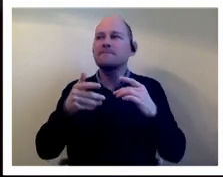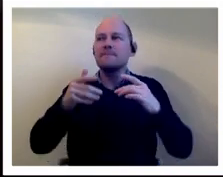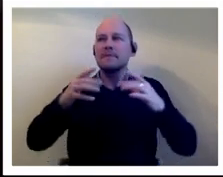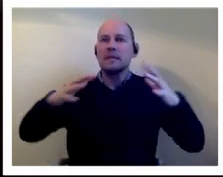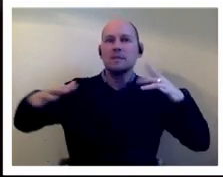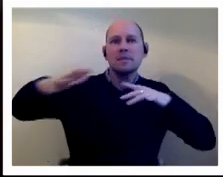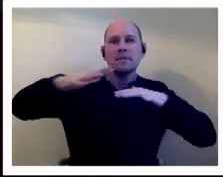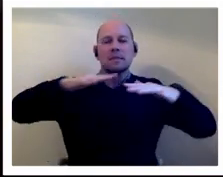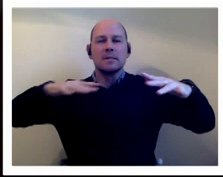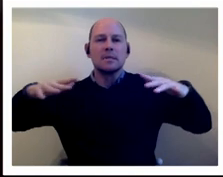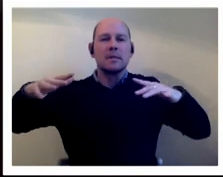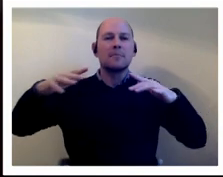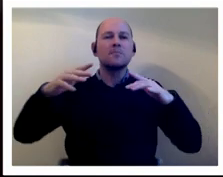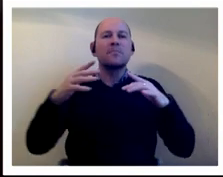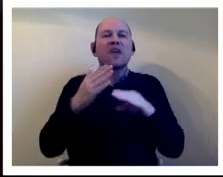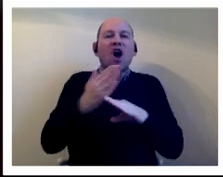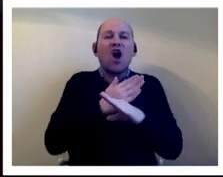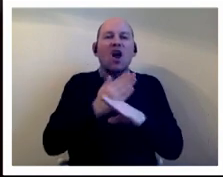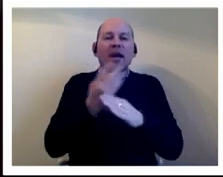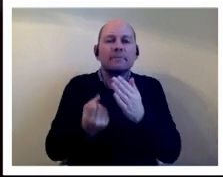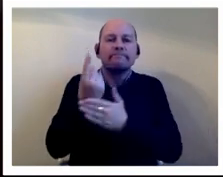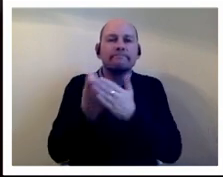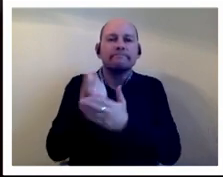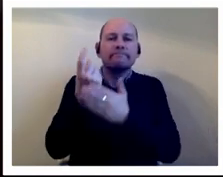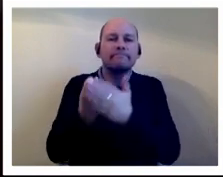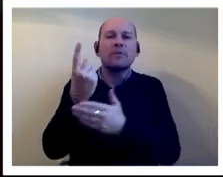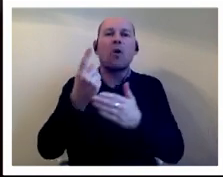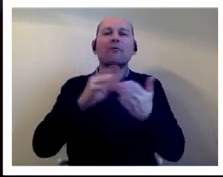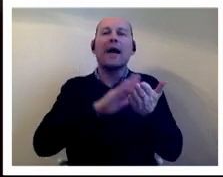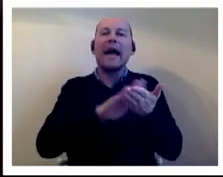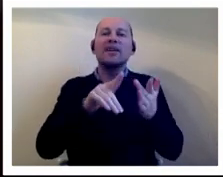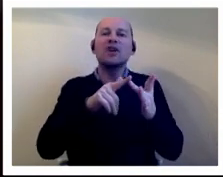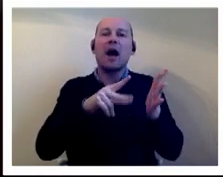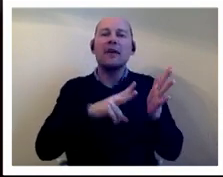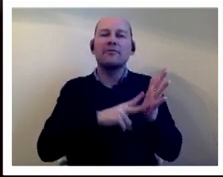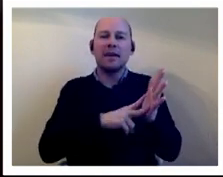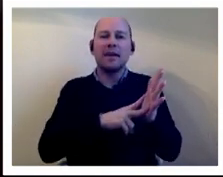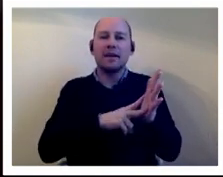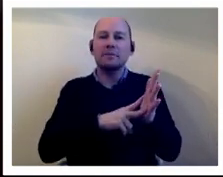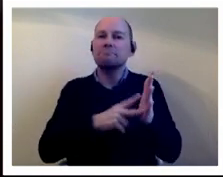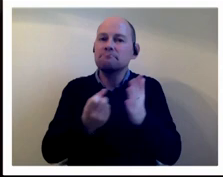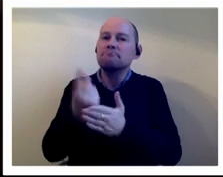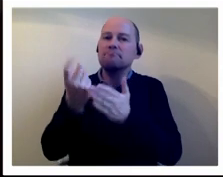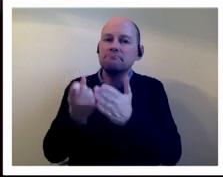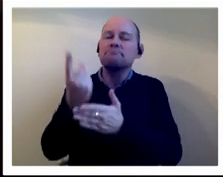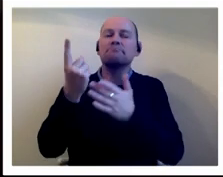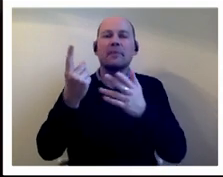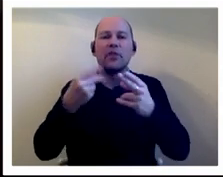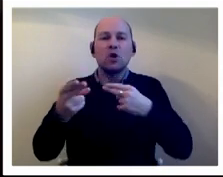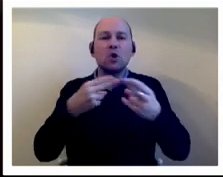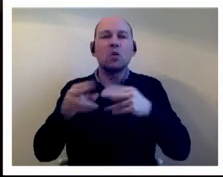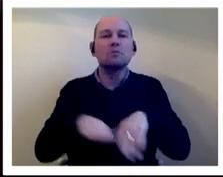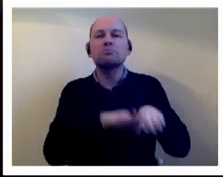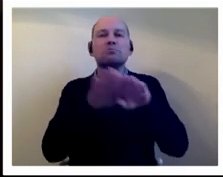early instances of hiv um becoming apparent within national media and you also